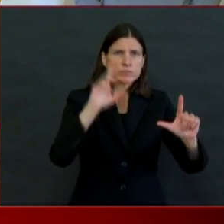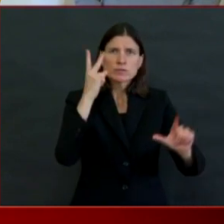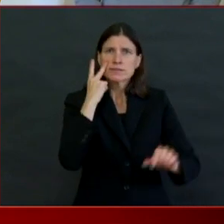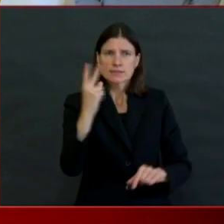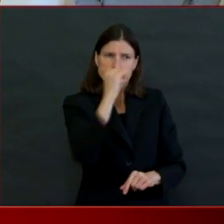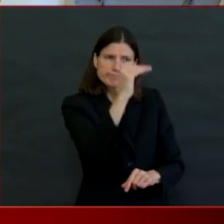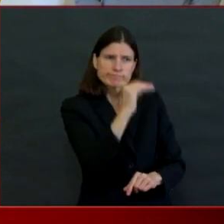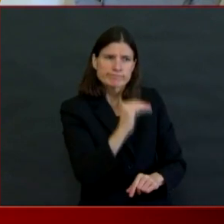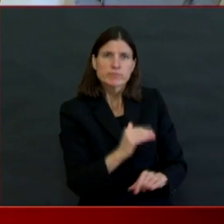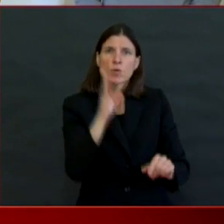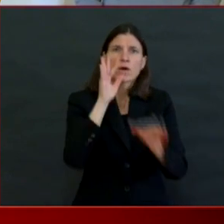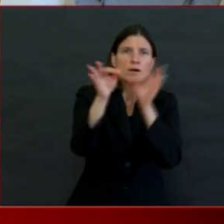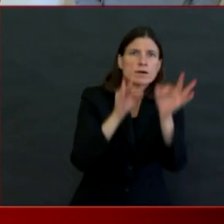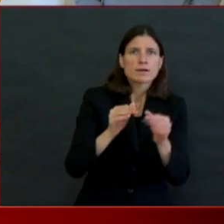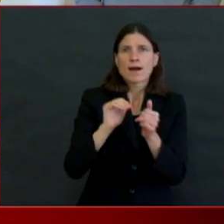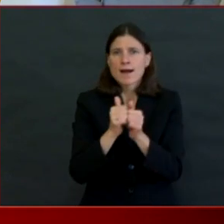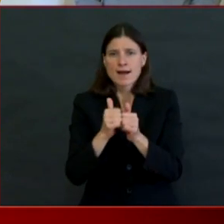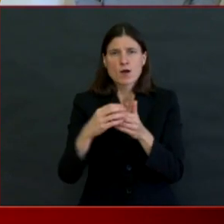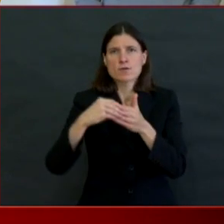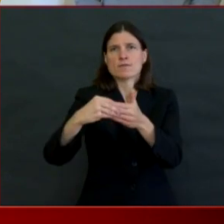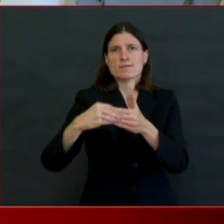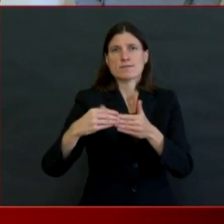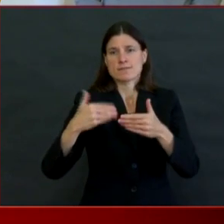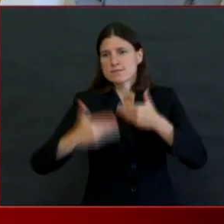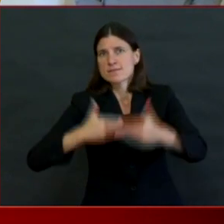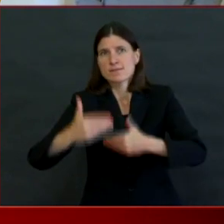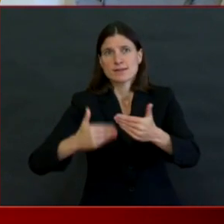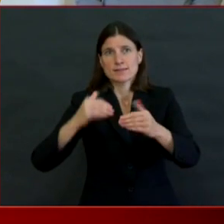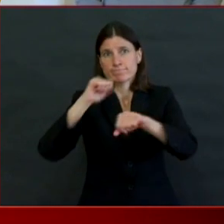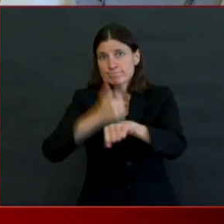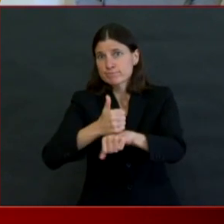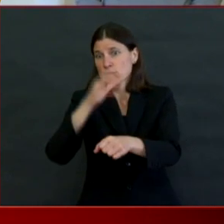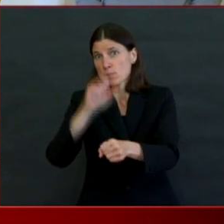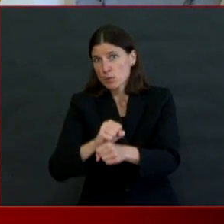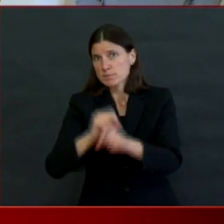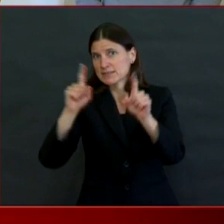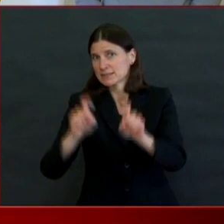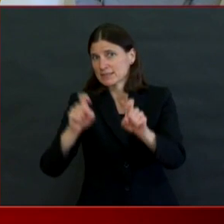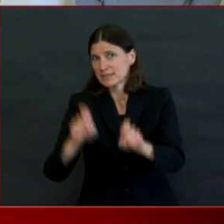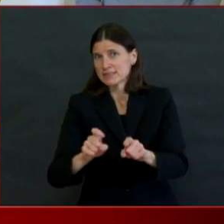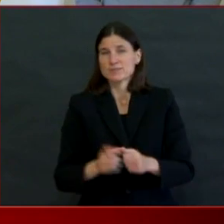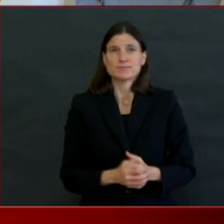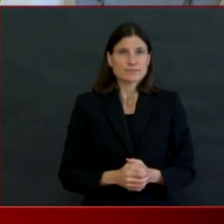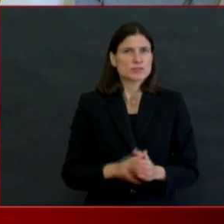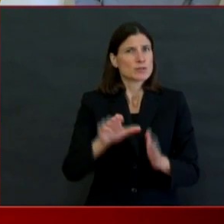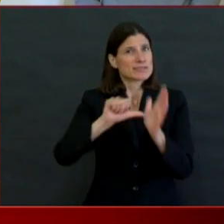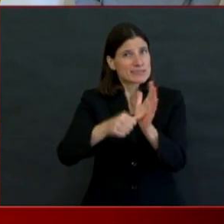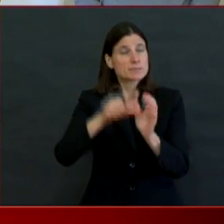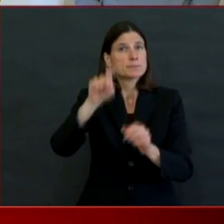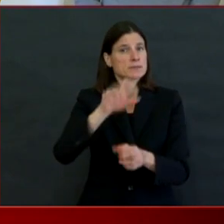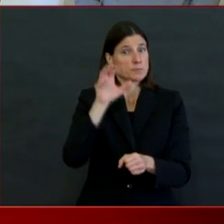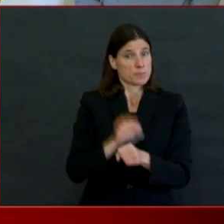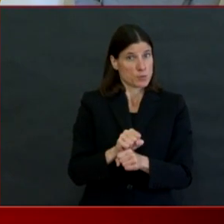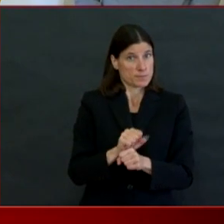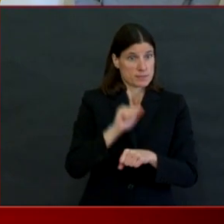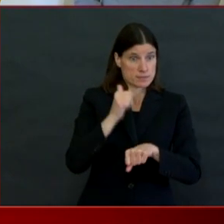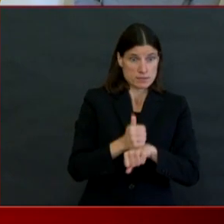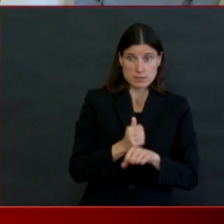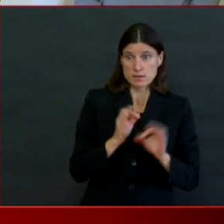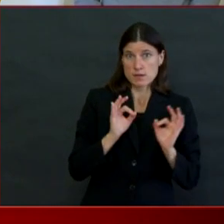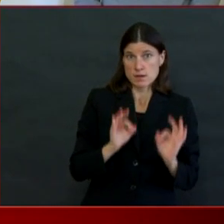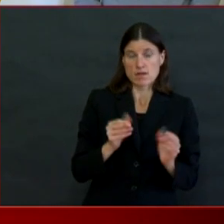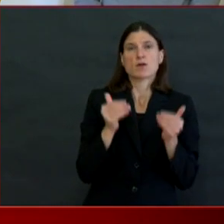from your doctor. There's still so much more to do. Clearly, putting one walk-through site in